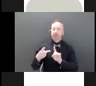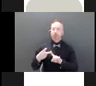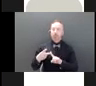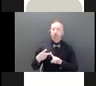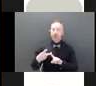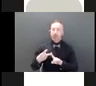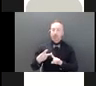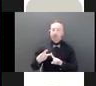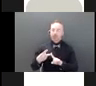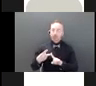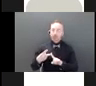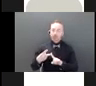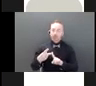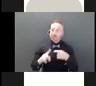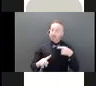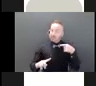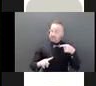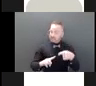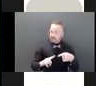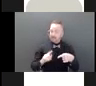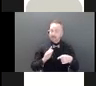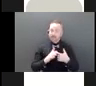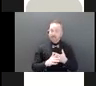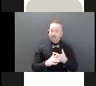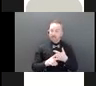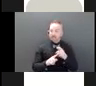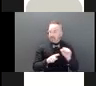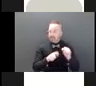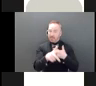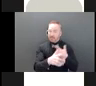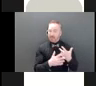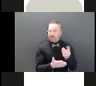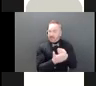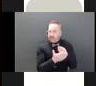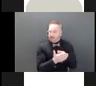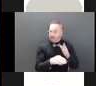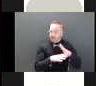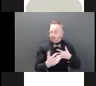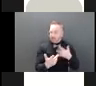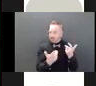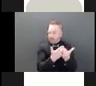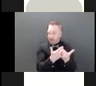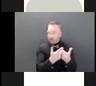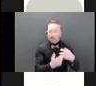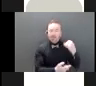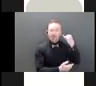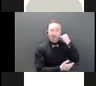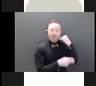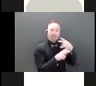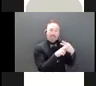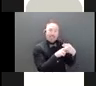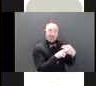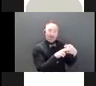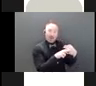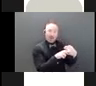of specific conditions your financial firms must comply with when placing a temporary hold in circumstances of financial